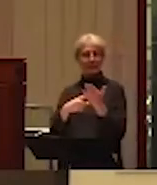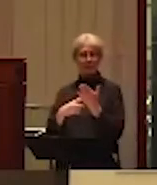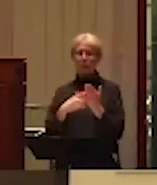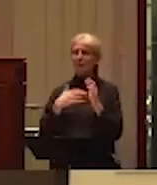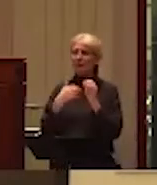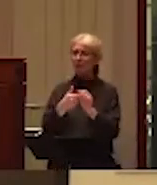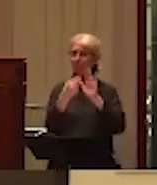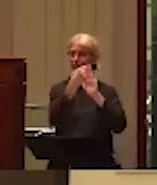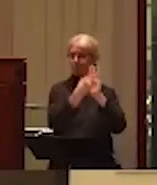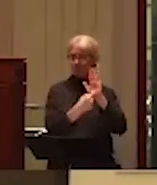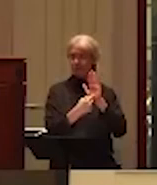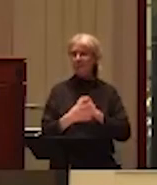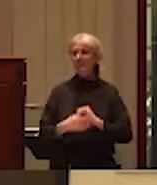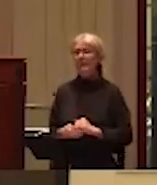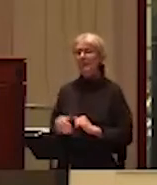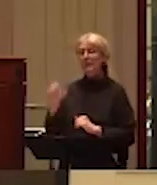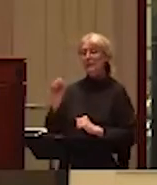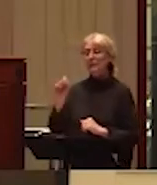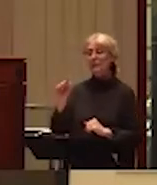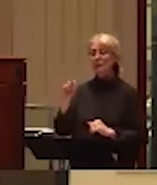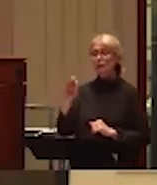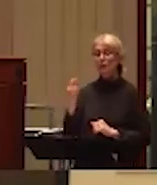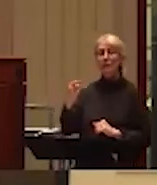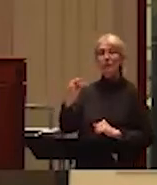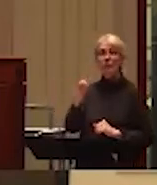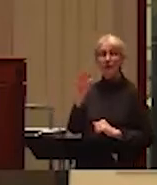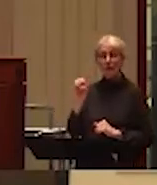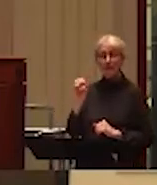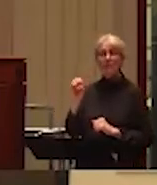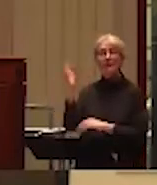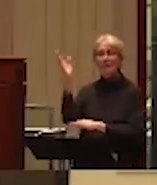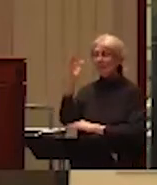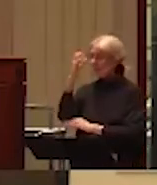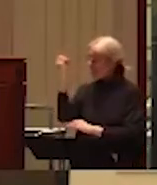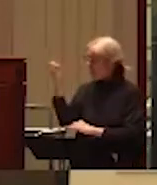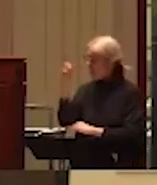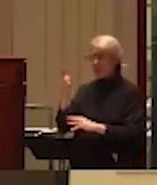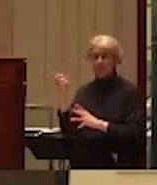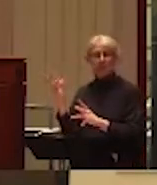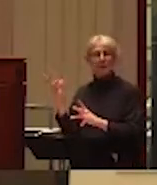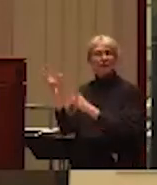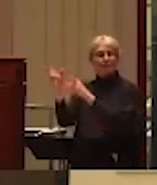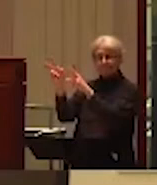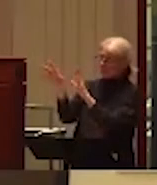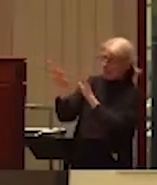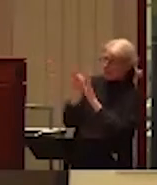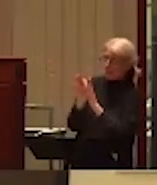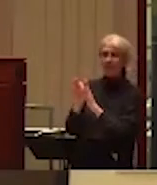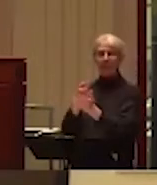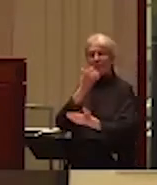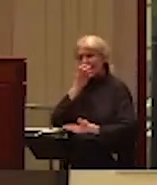The Sterling Prize lecture always covers controversial topics. And sometimes